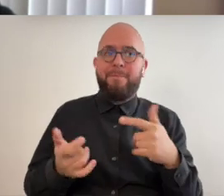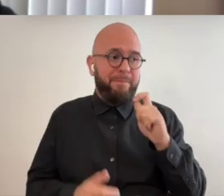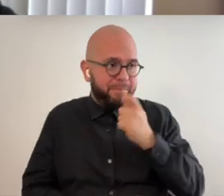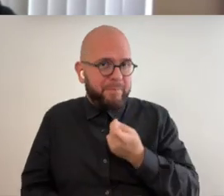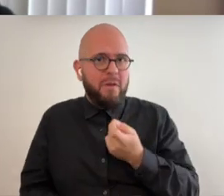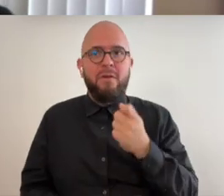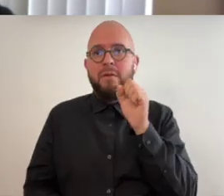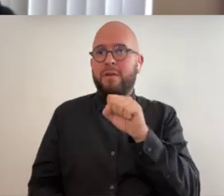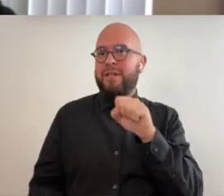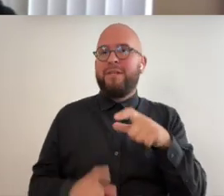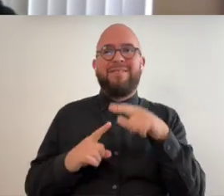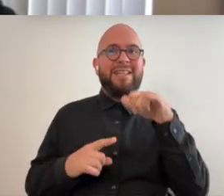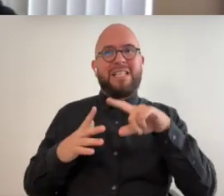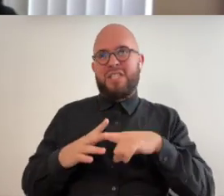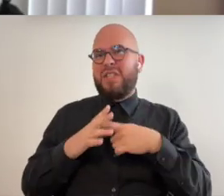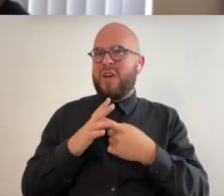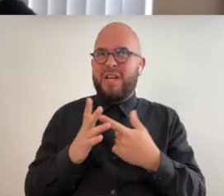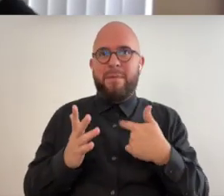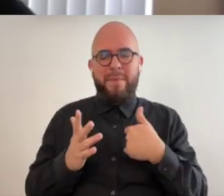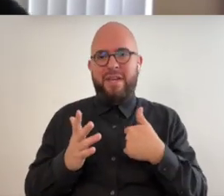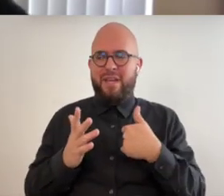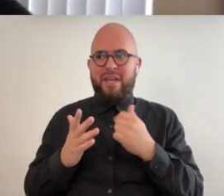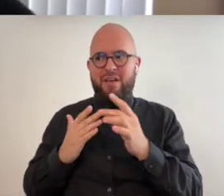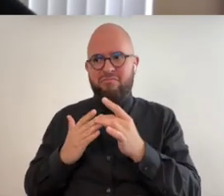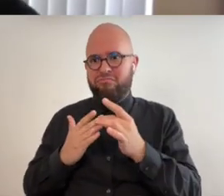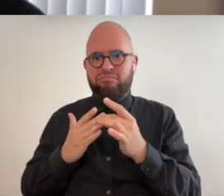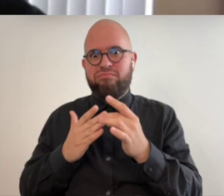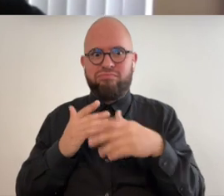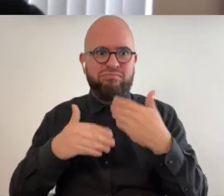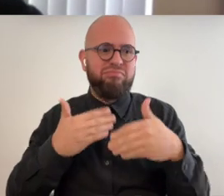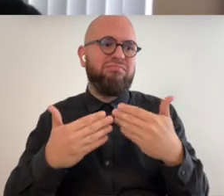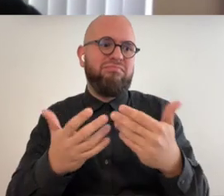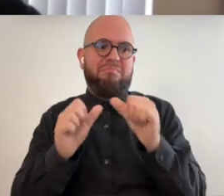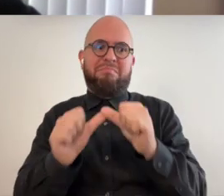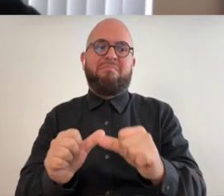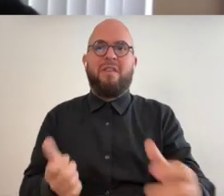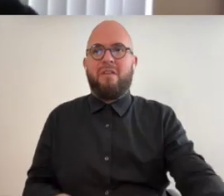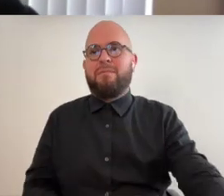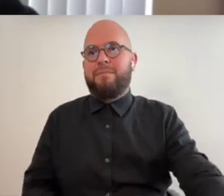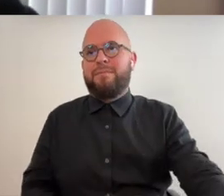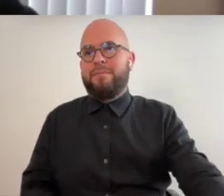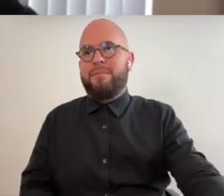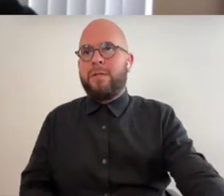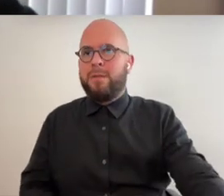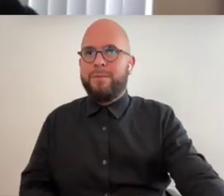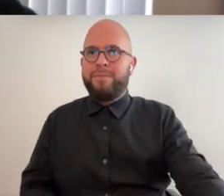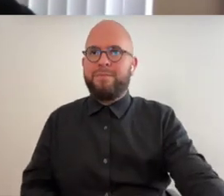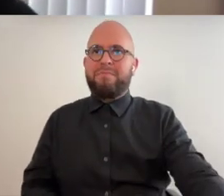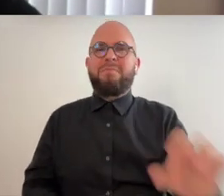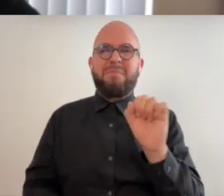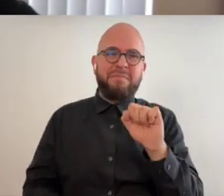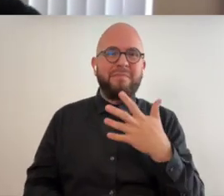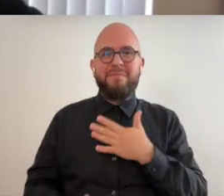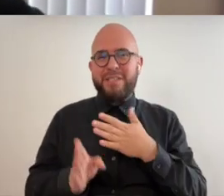yeah but that that kind of started me down started me down the path and uh so yeah so i've always i've had kind of a meandering